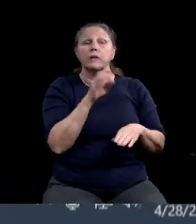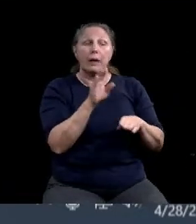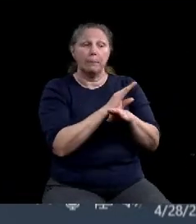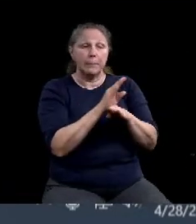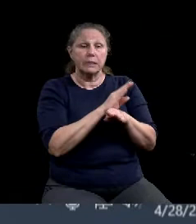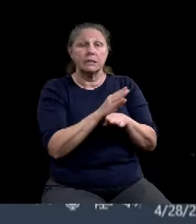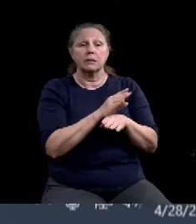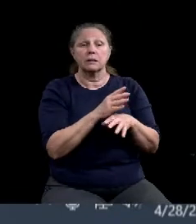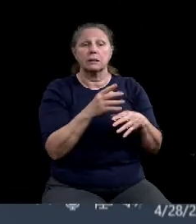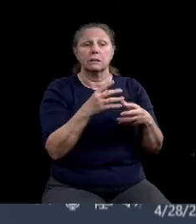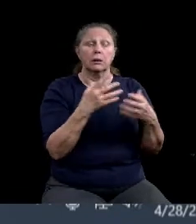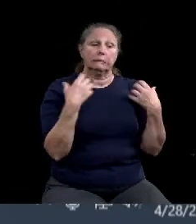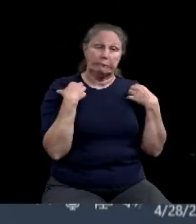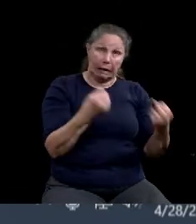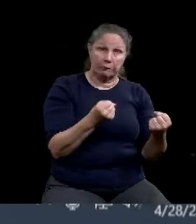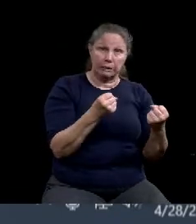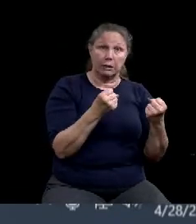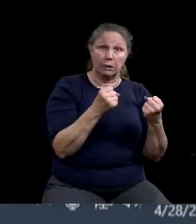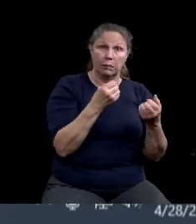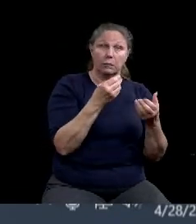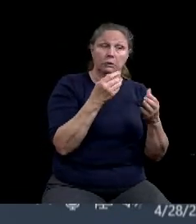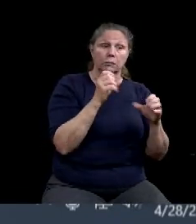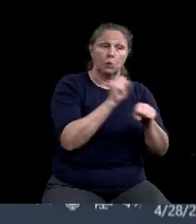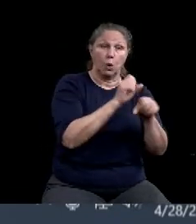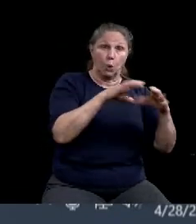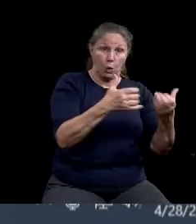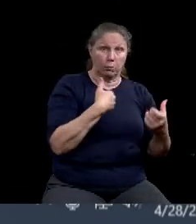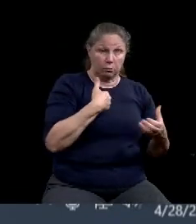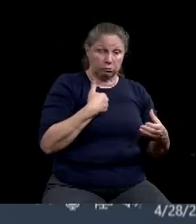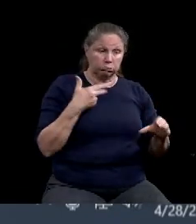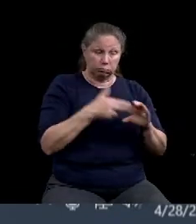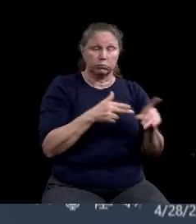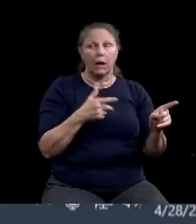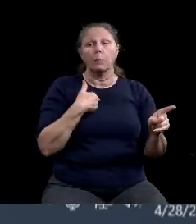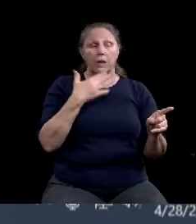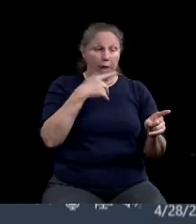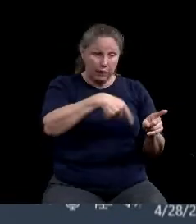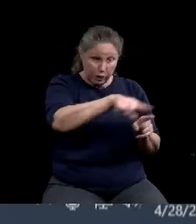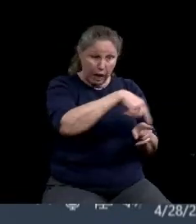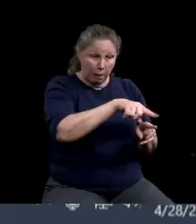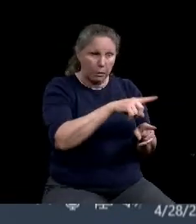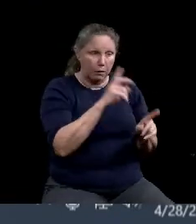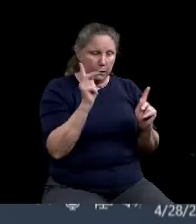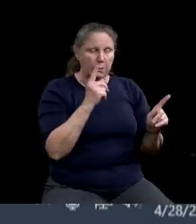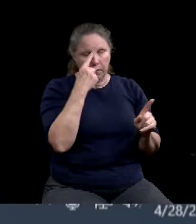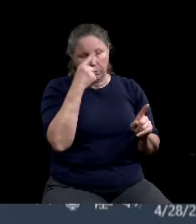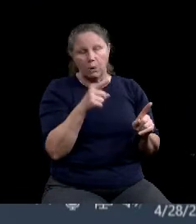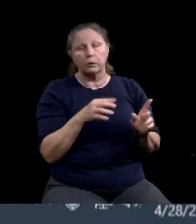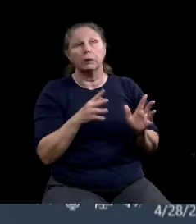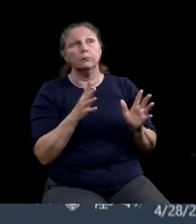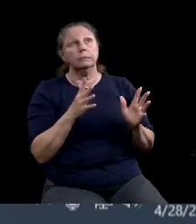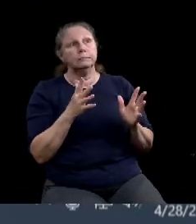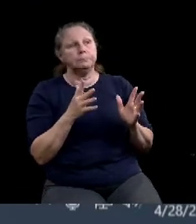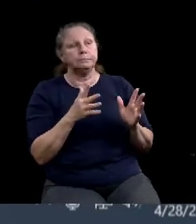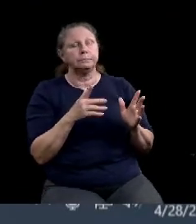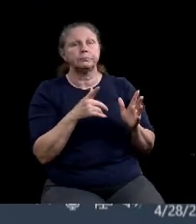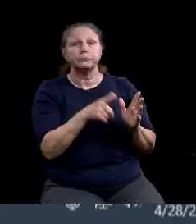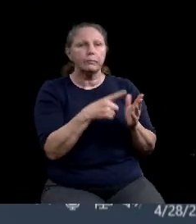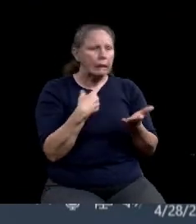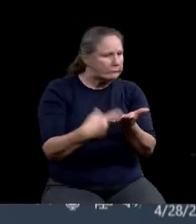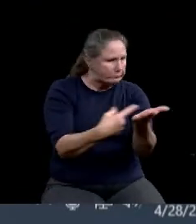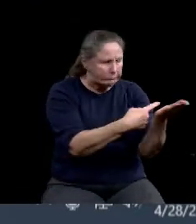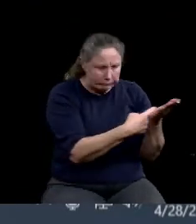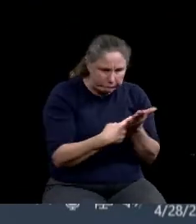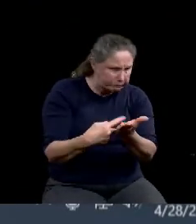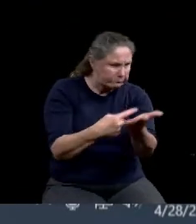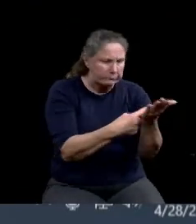I want to thank that group for really the dialogue we've had within that. We meet several times a week. Sarah Roberts,